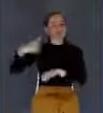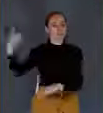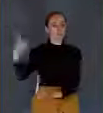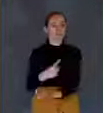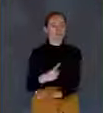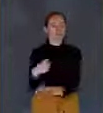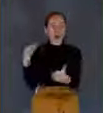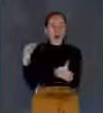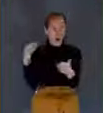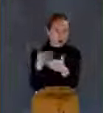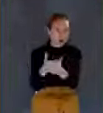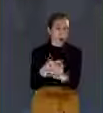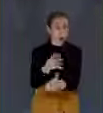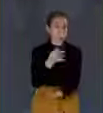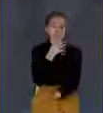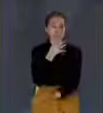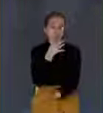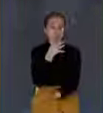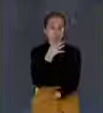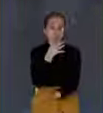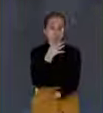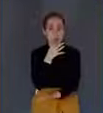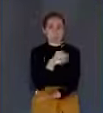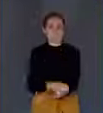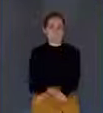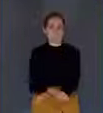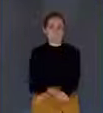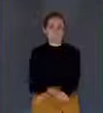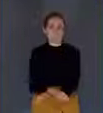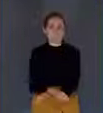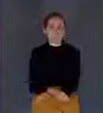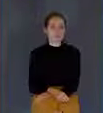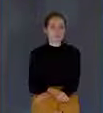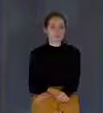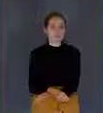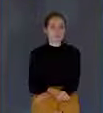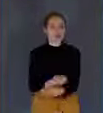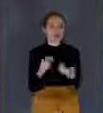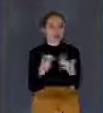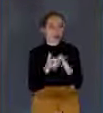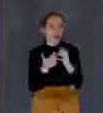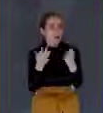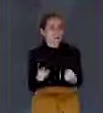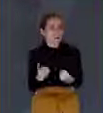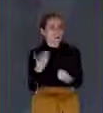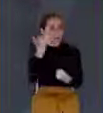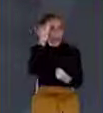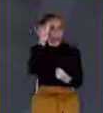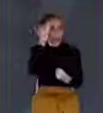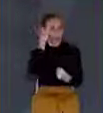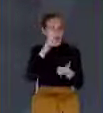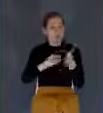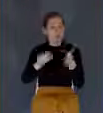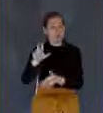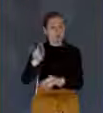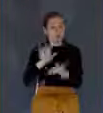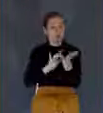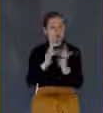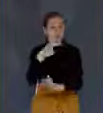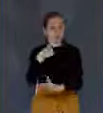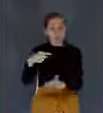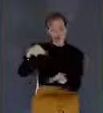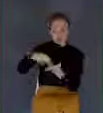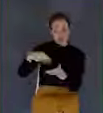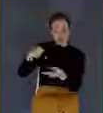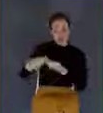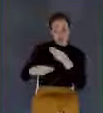he said. How sure is it? Well, in verse 30, he said, this generation will not pass till